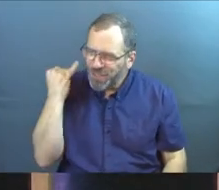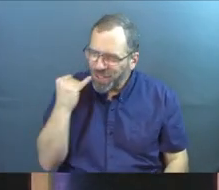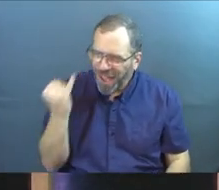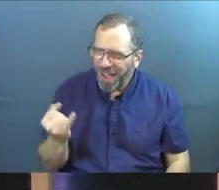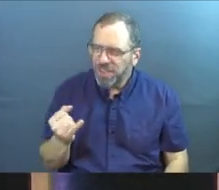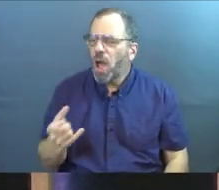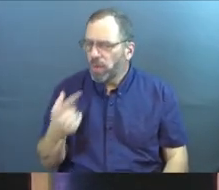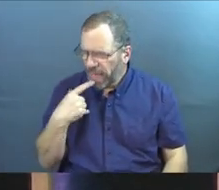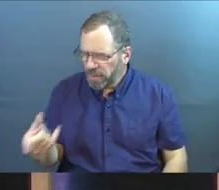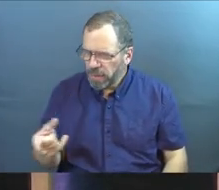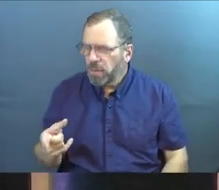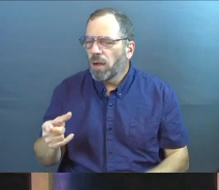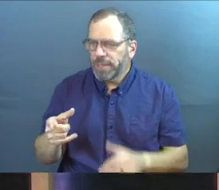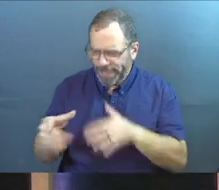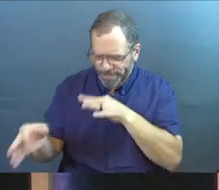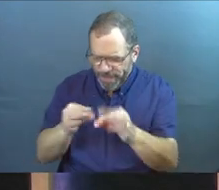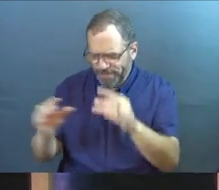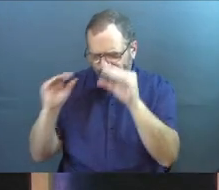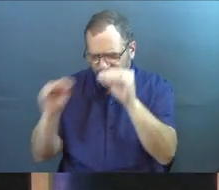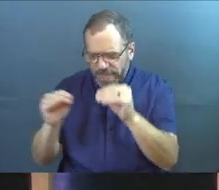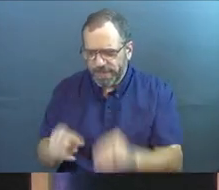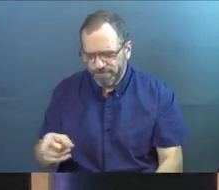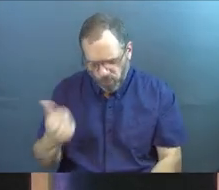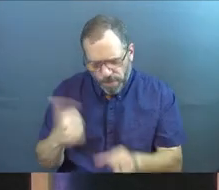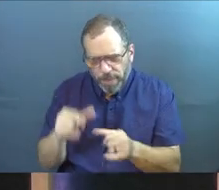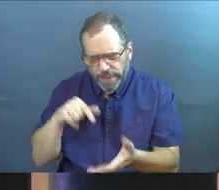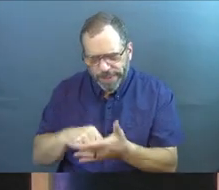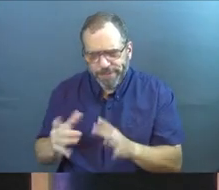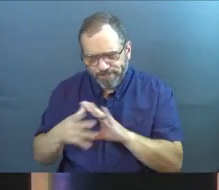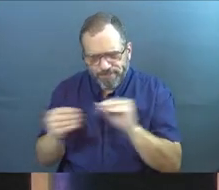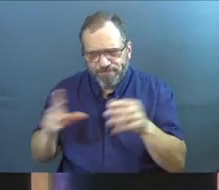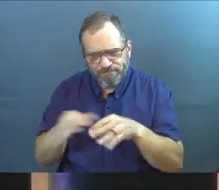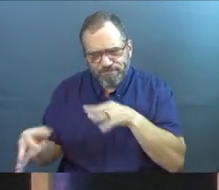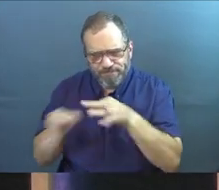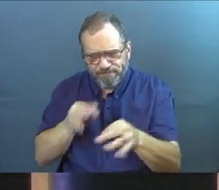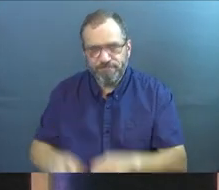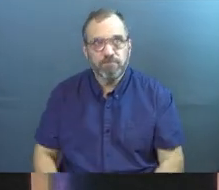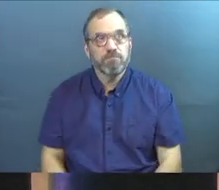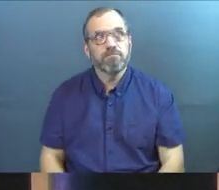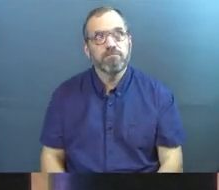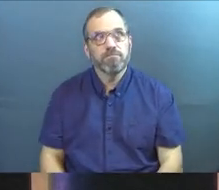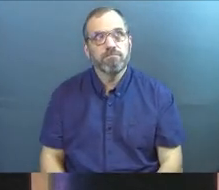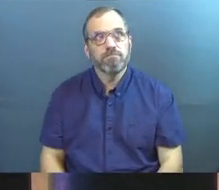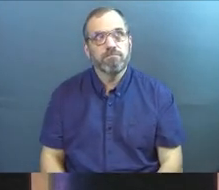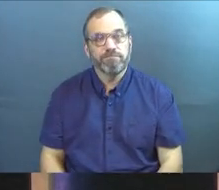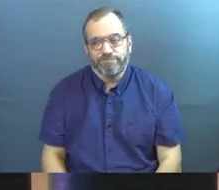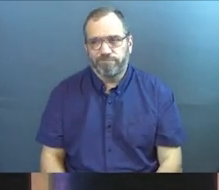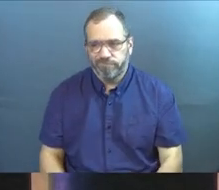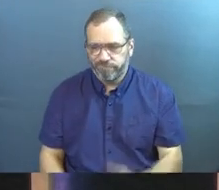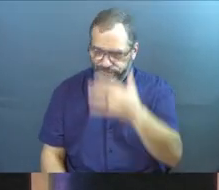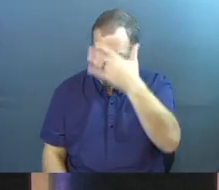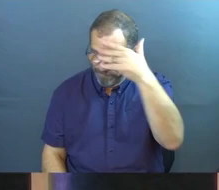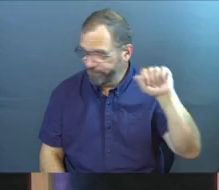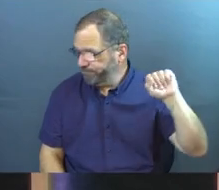things that they expected me to hear and remember, and I wouldn't.